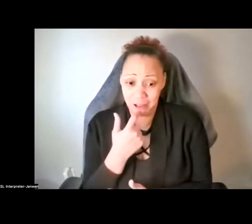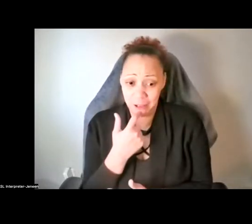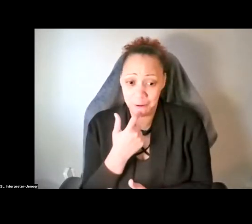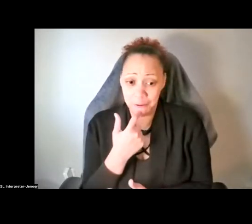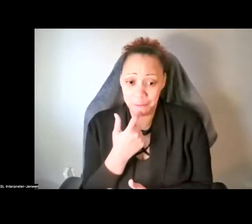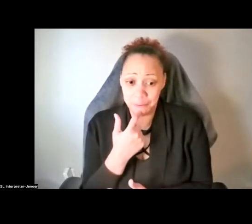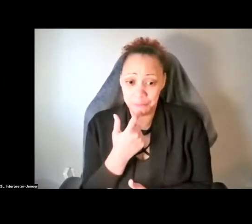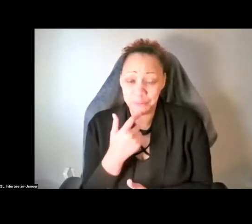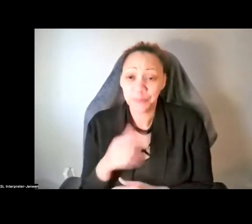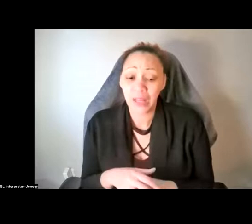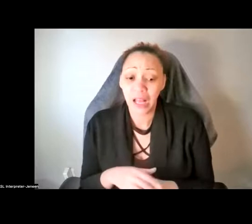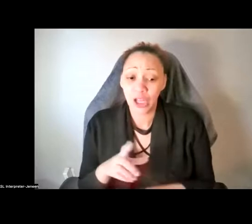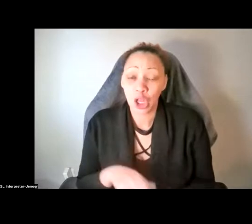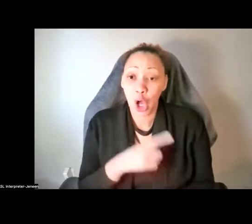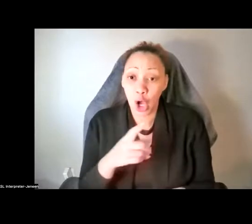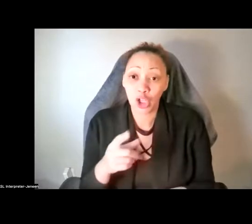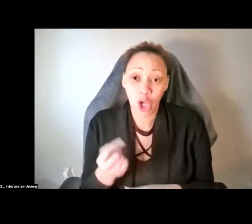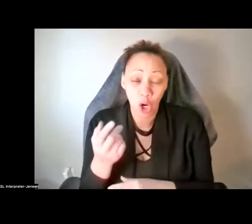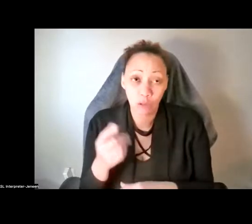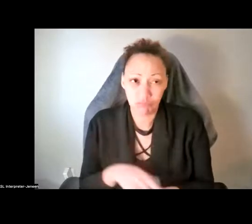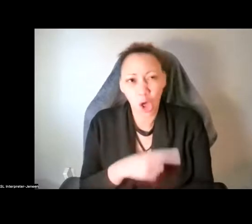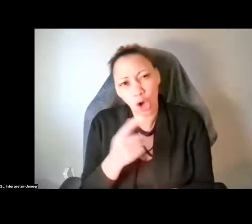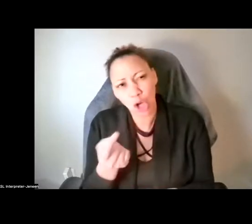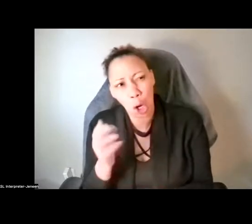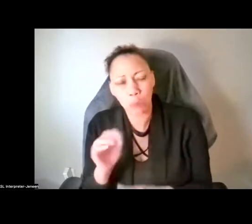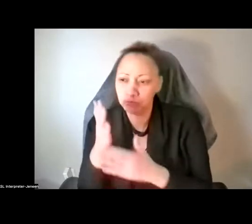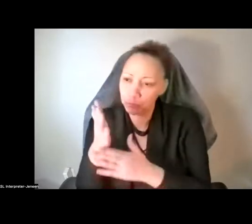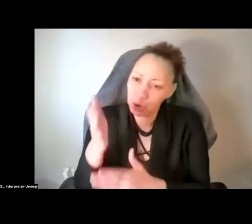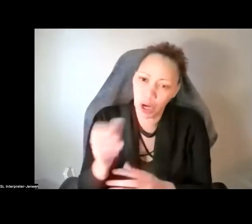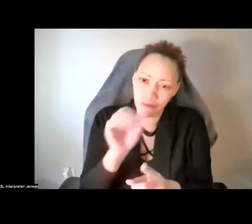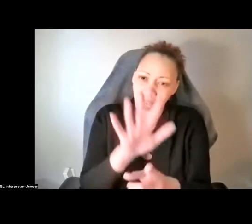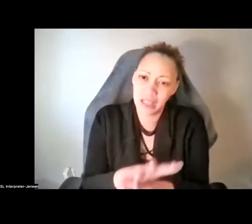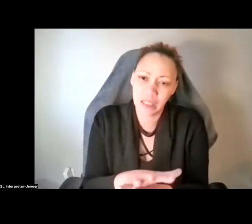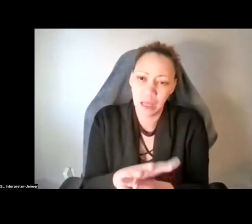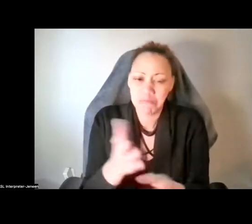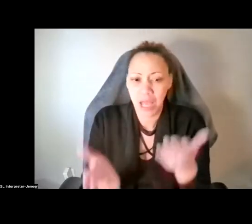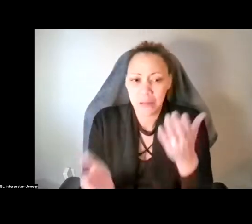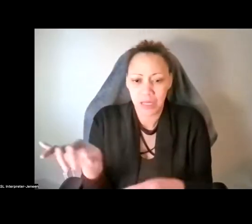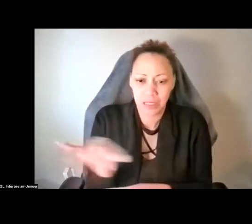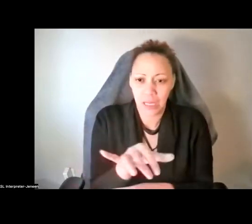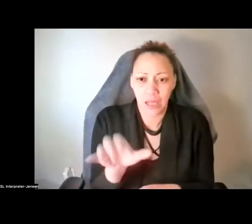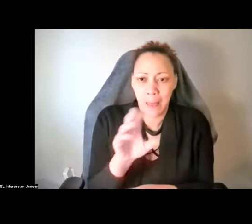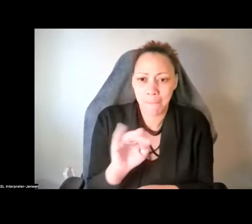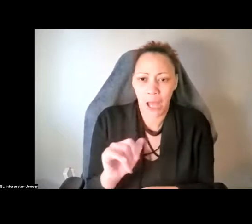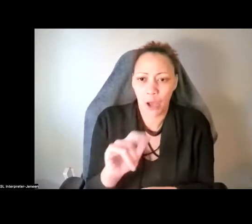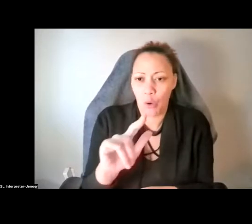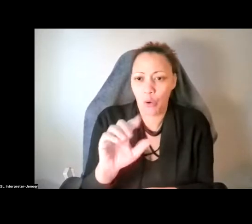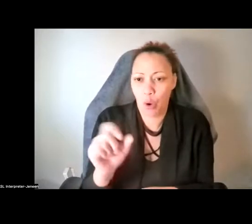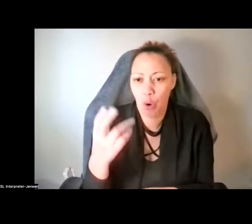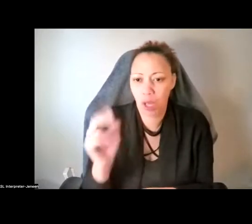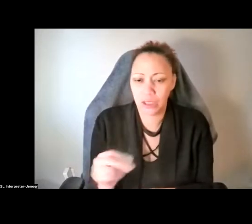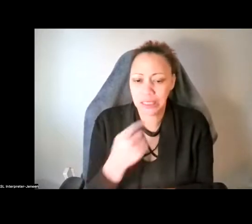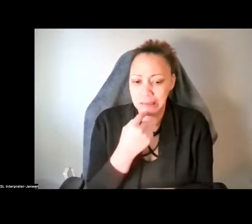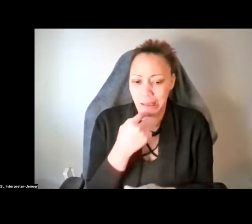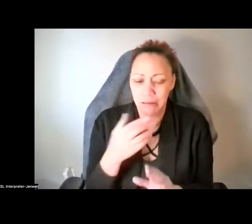um, the long-term positive effects can, can last in a way, you know, similar to what Michael Pollan was saying is, um,